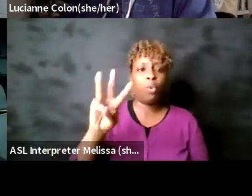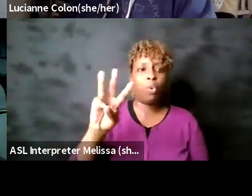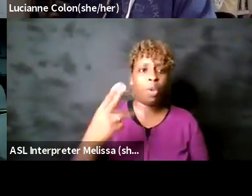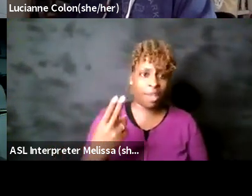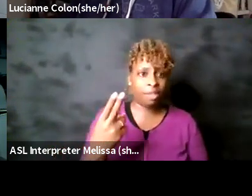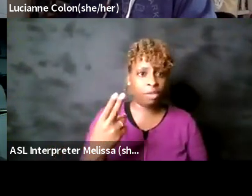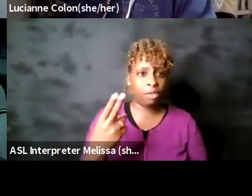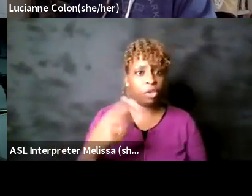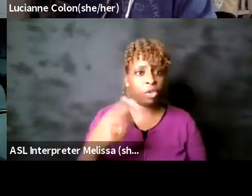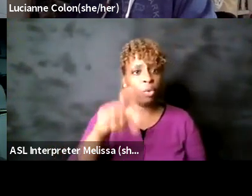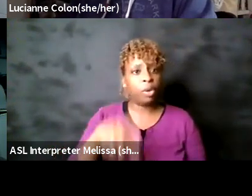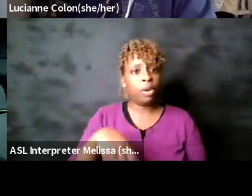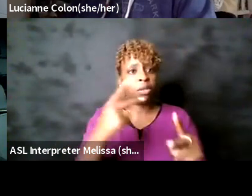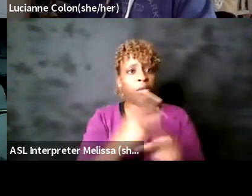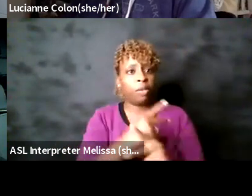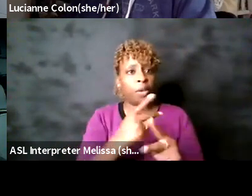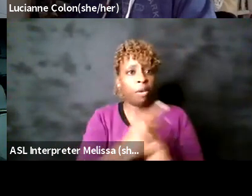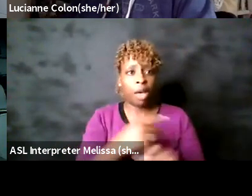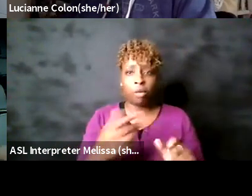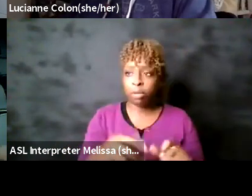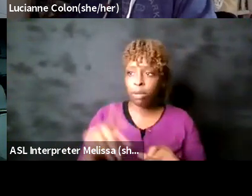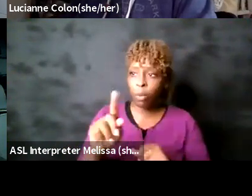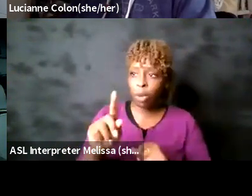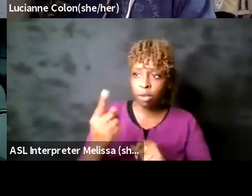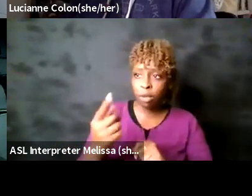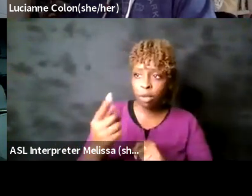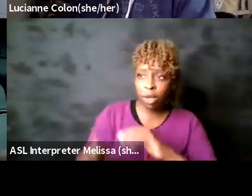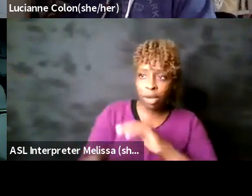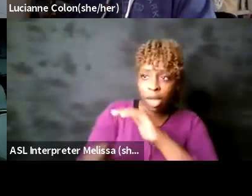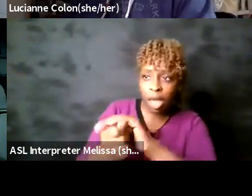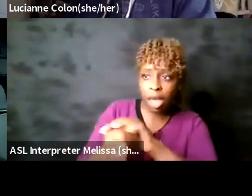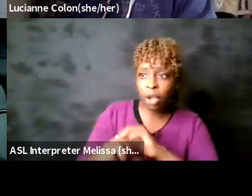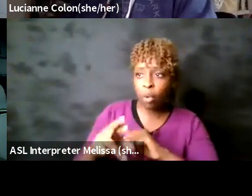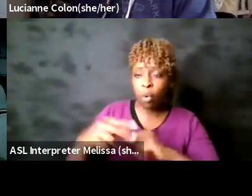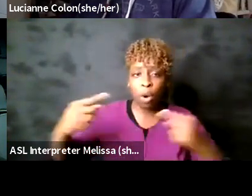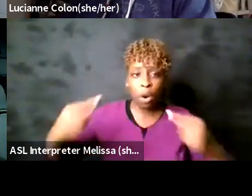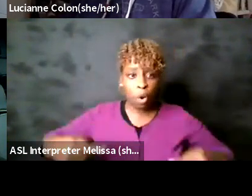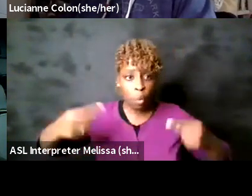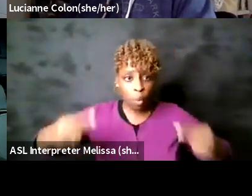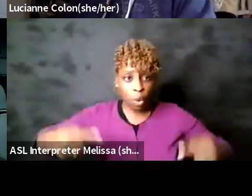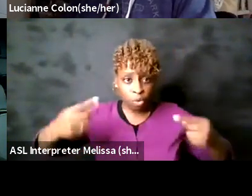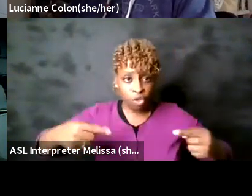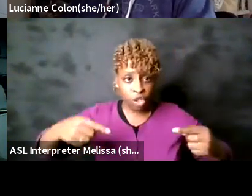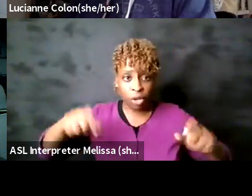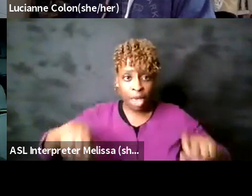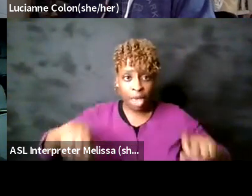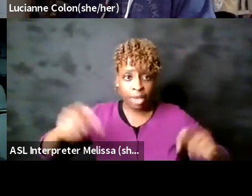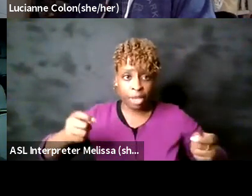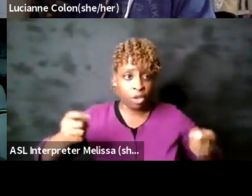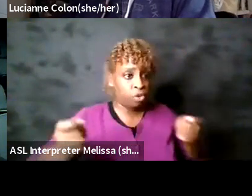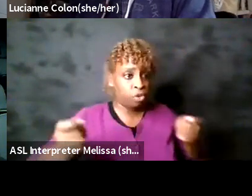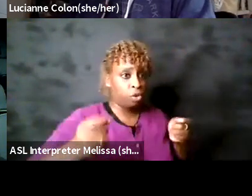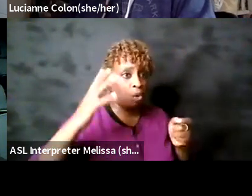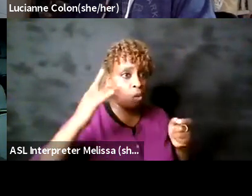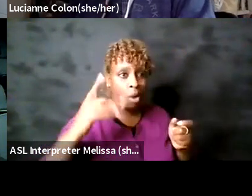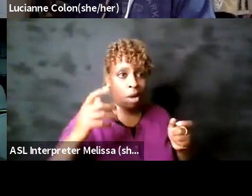of where somebody could get caught where a wheelchair may not be able to make the correct turn backstage because there's not enough clearance like that is stuff we need to